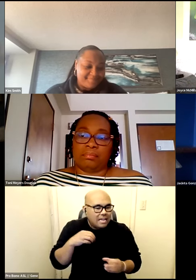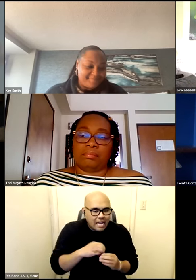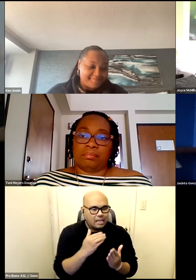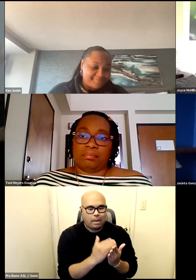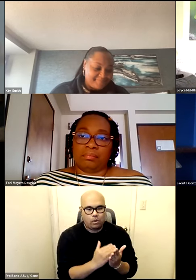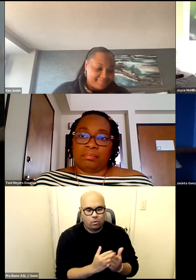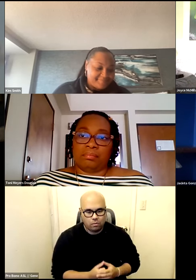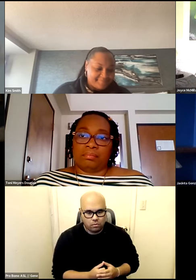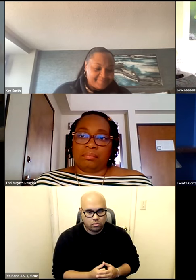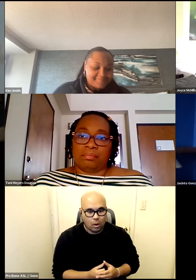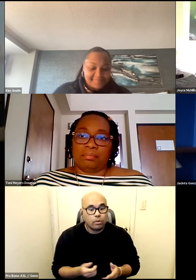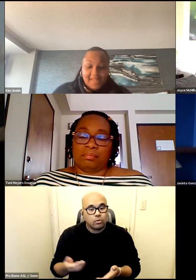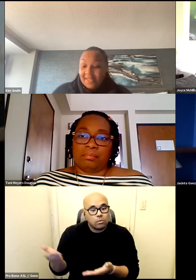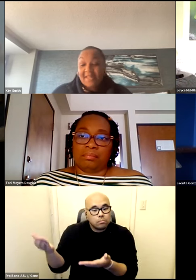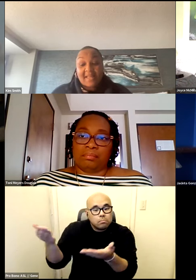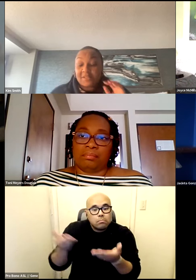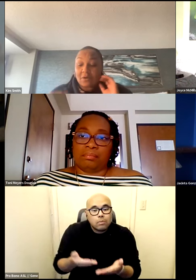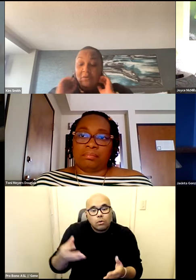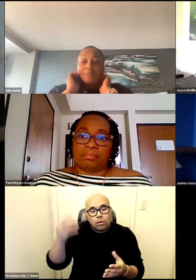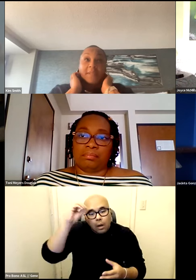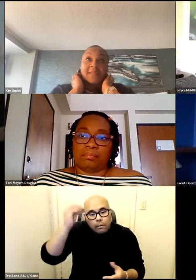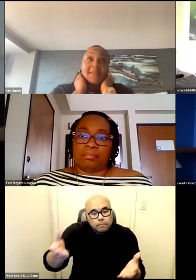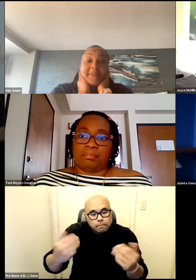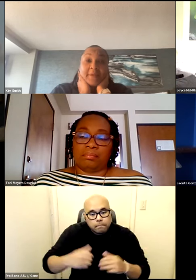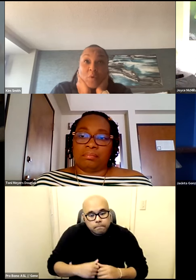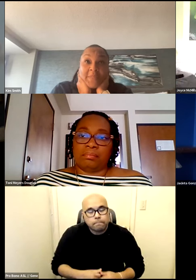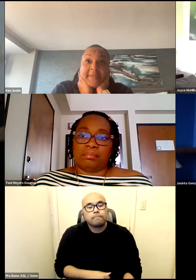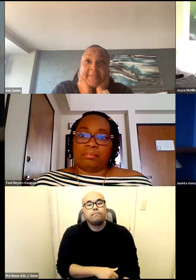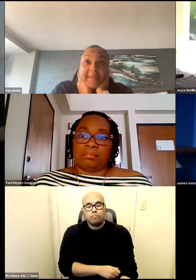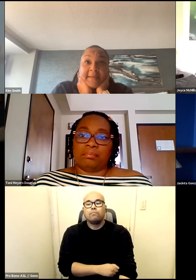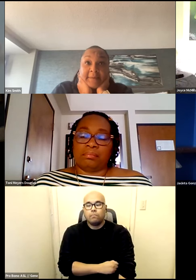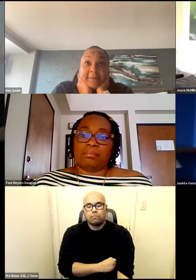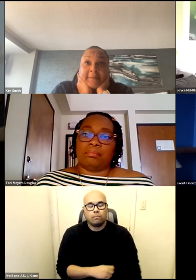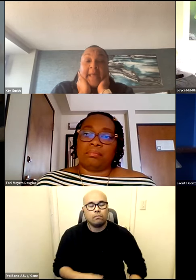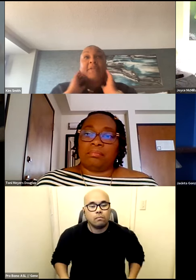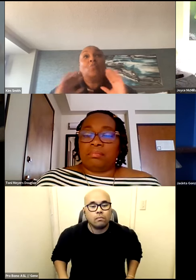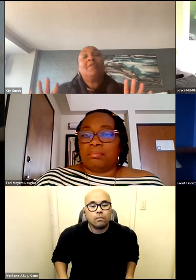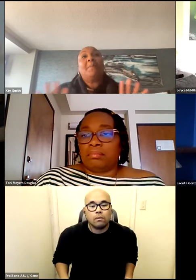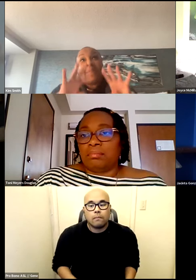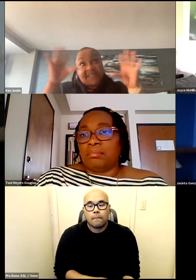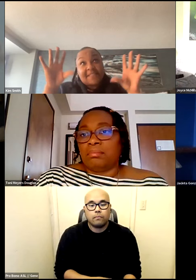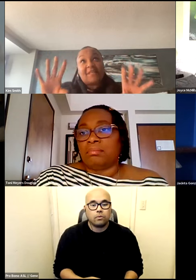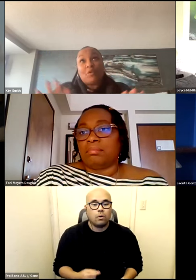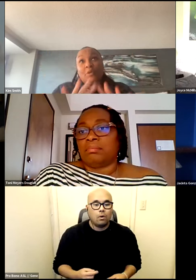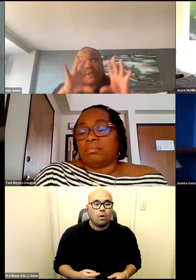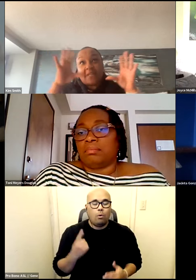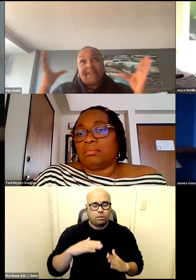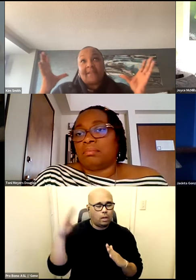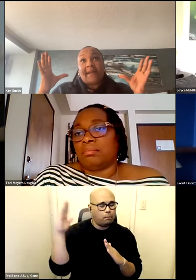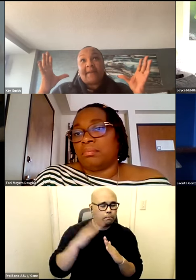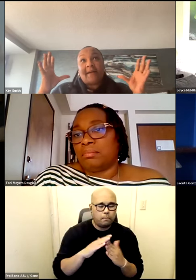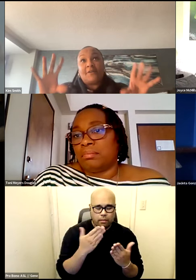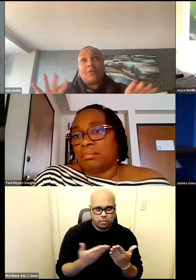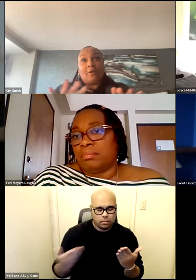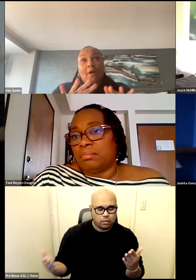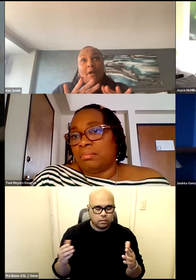just want to bring you in mm-hmm yeah so and i think one thing that i think one of the biggest thing if we were to look at